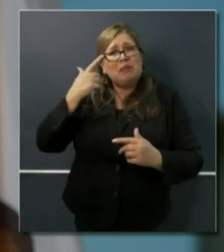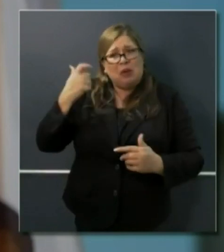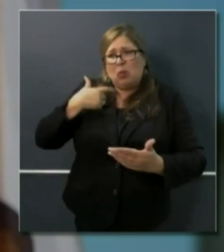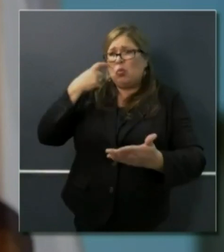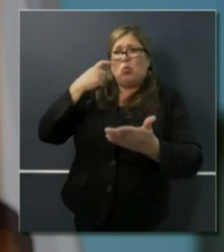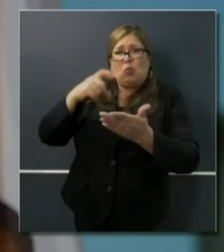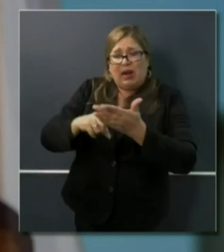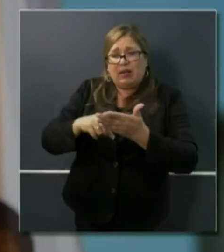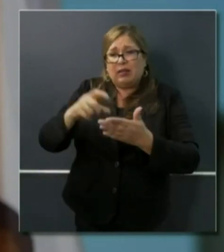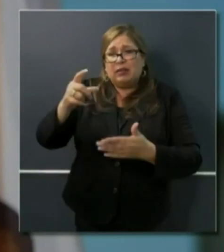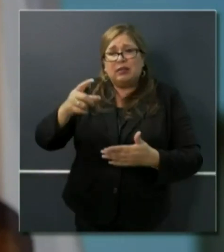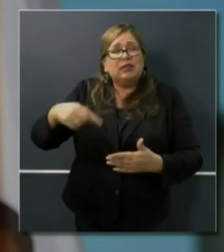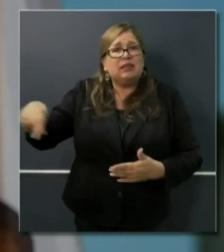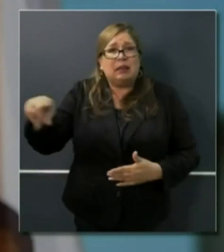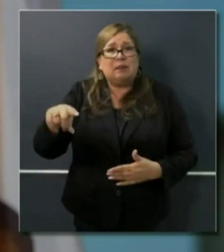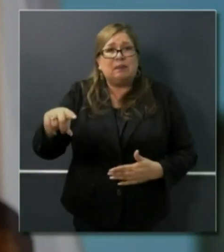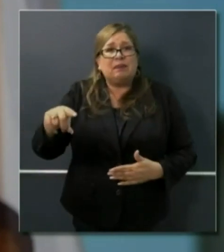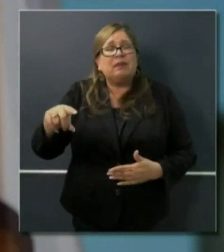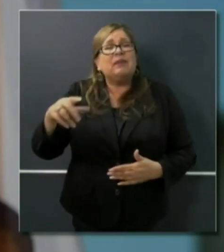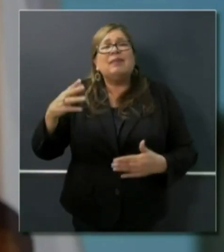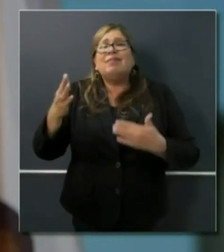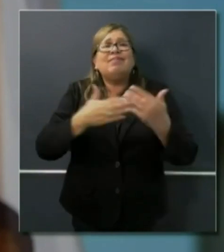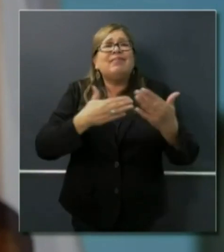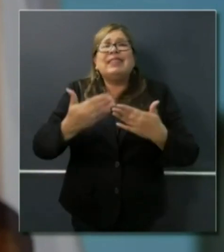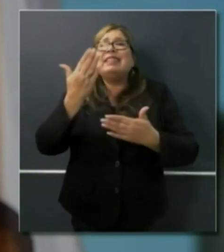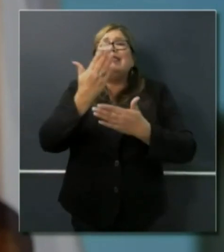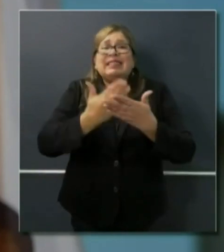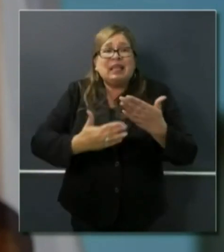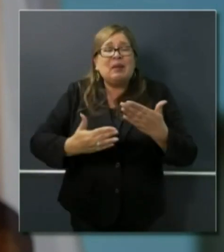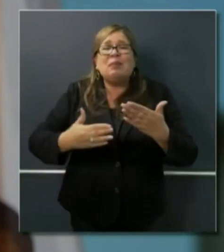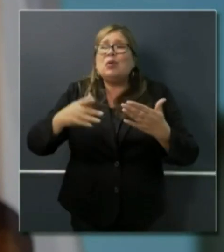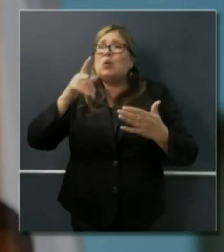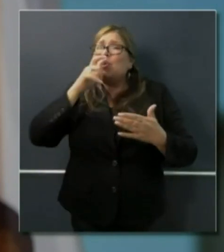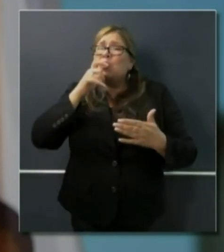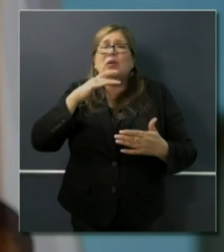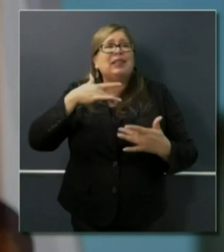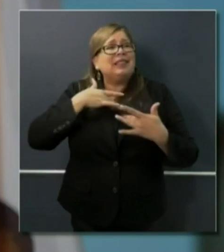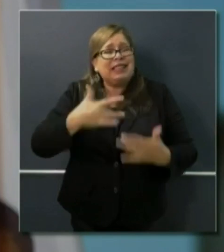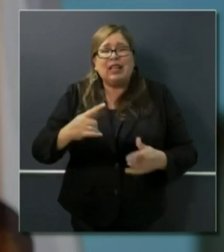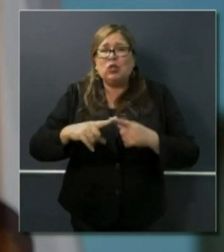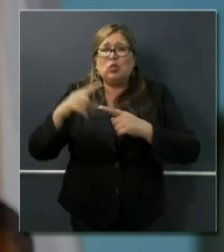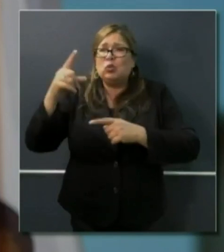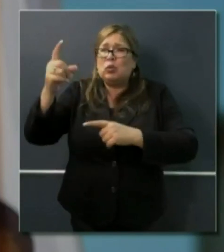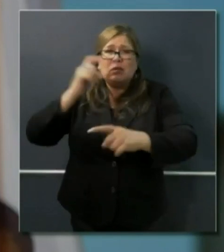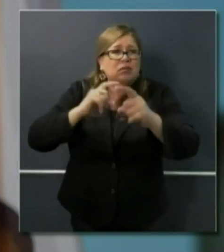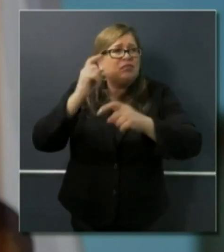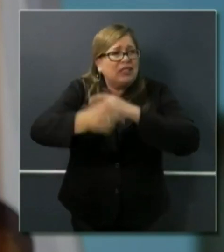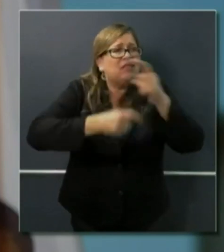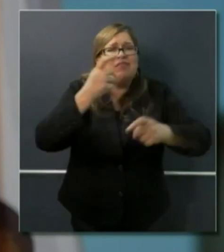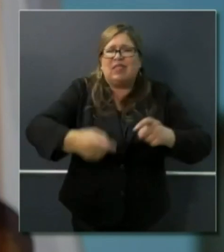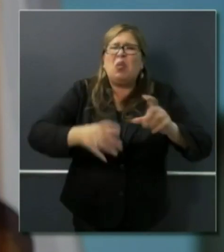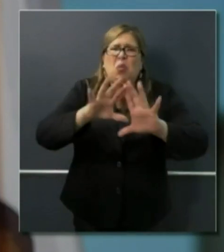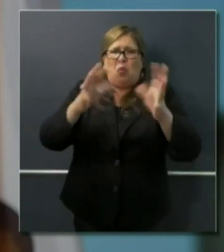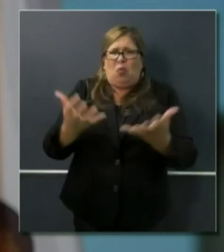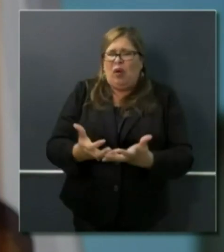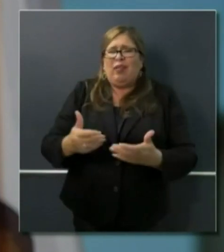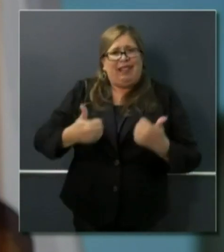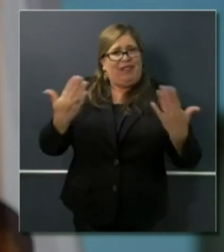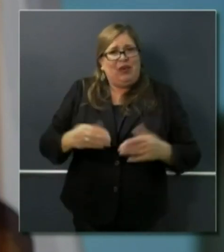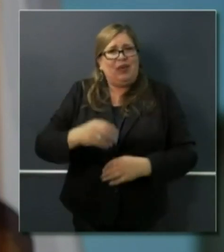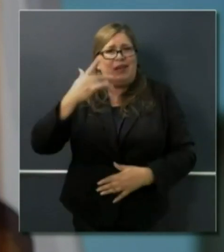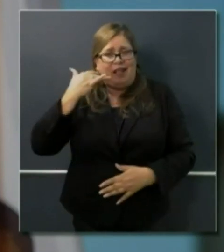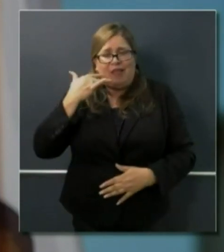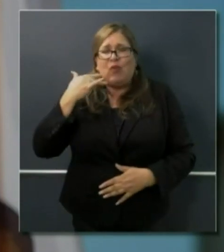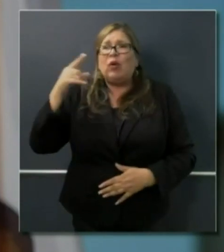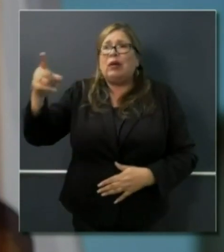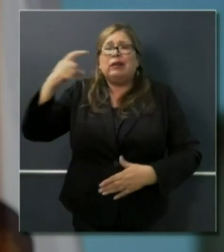from some of our world's great philanthropists that happen to reside here in the state of California that they recognize that all of us